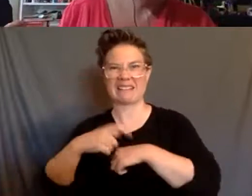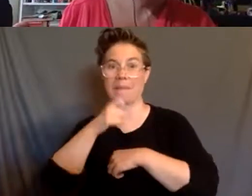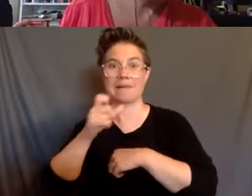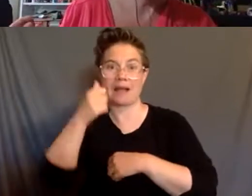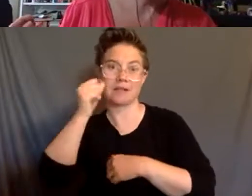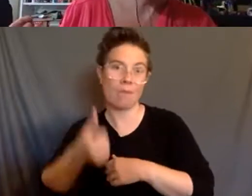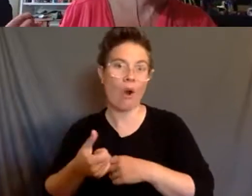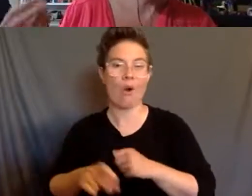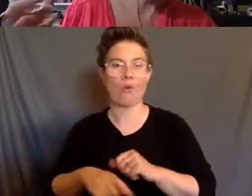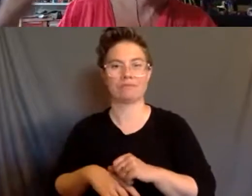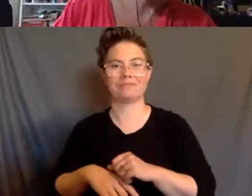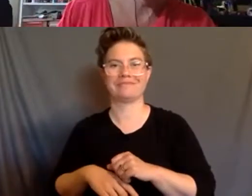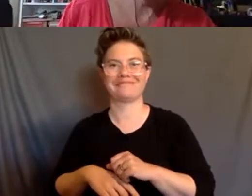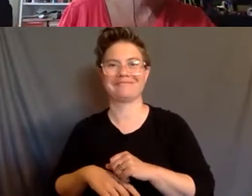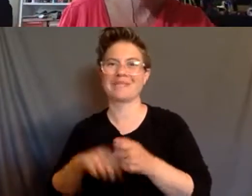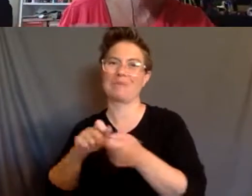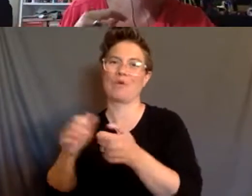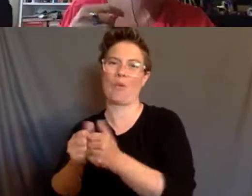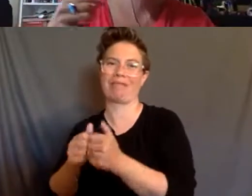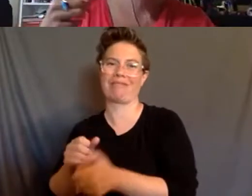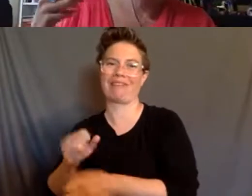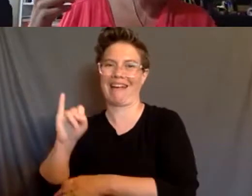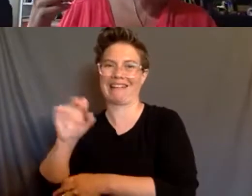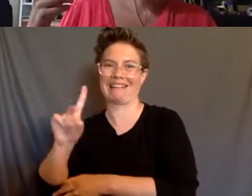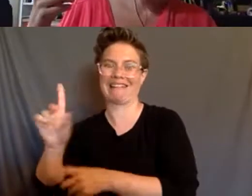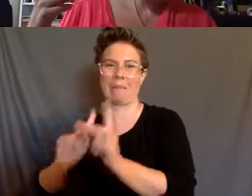with people with intellectual disabilities that would, you know, require support.